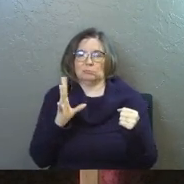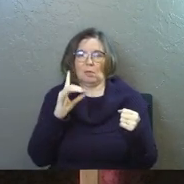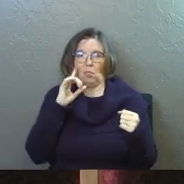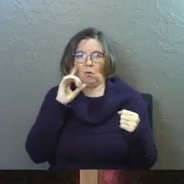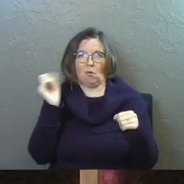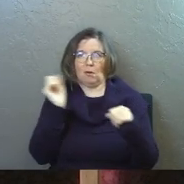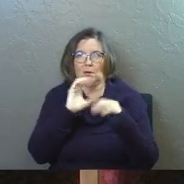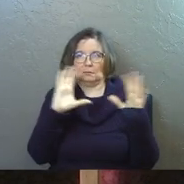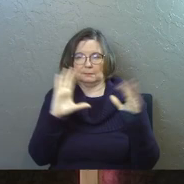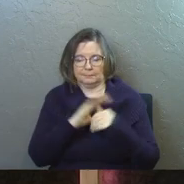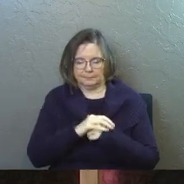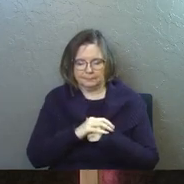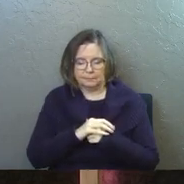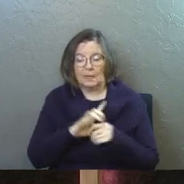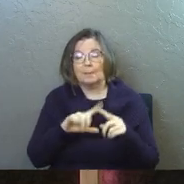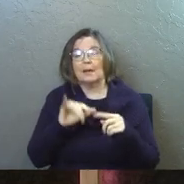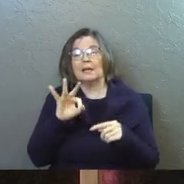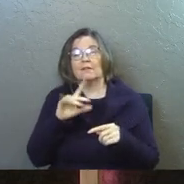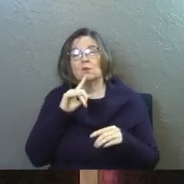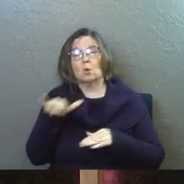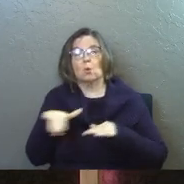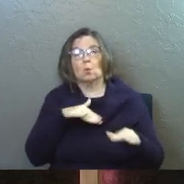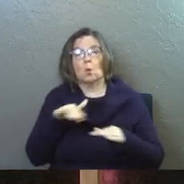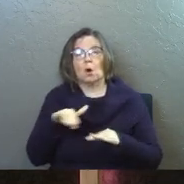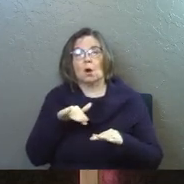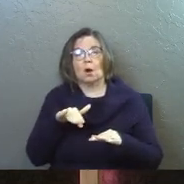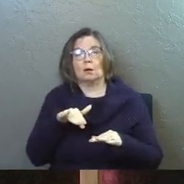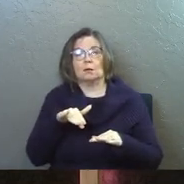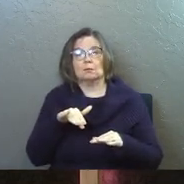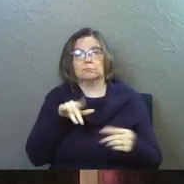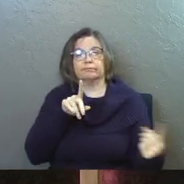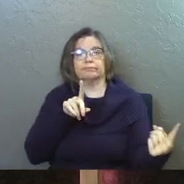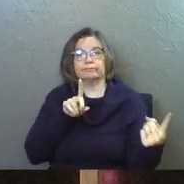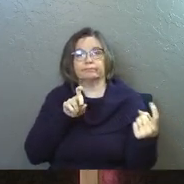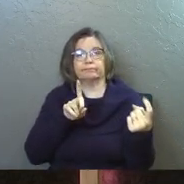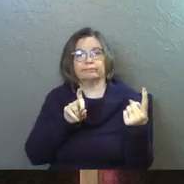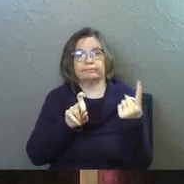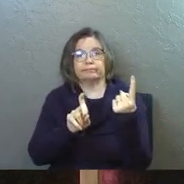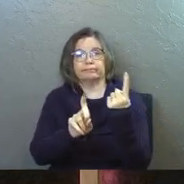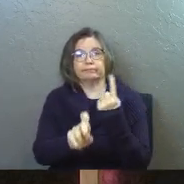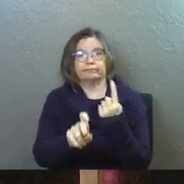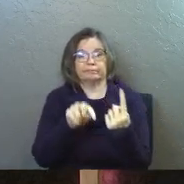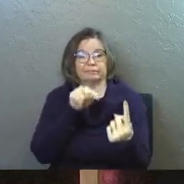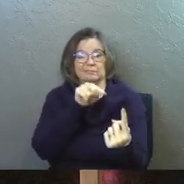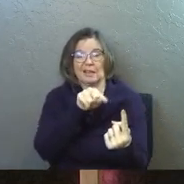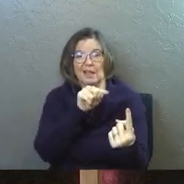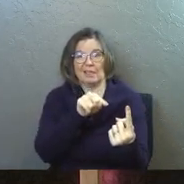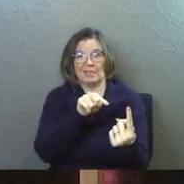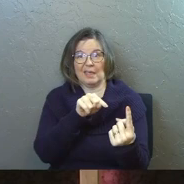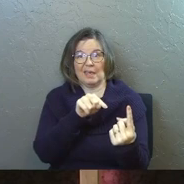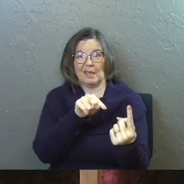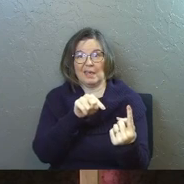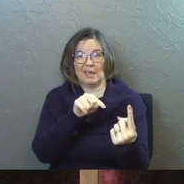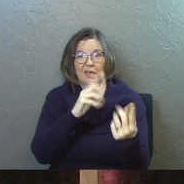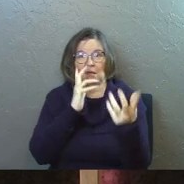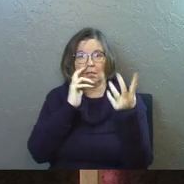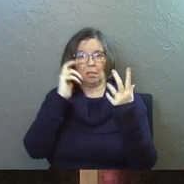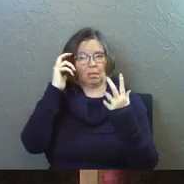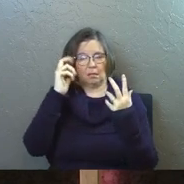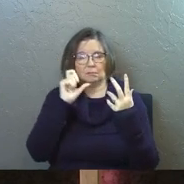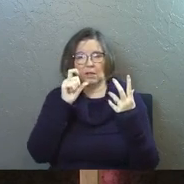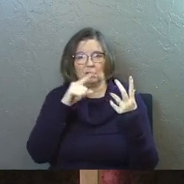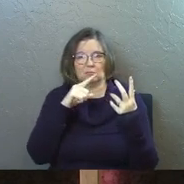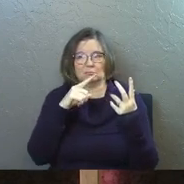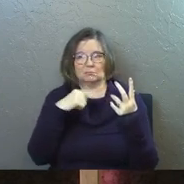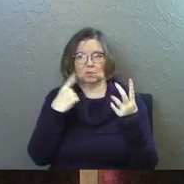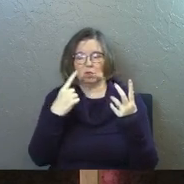thought. But if you were walking down the street and someone else was walking toward you and they were disfigured or